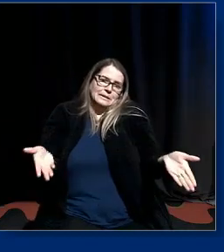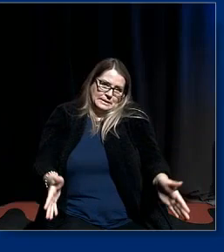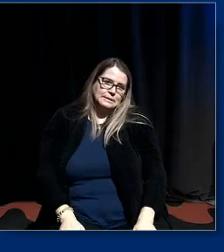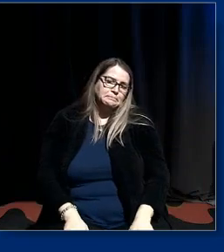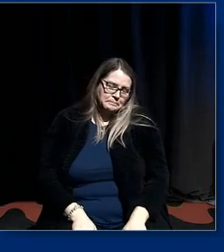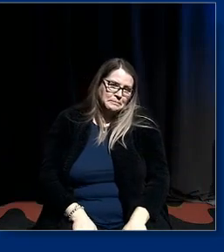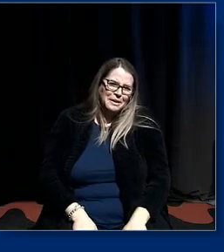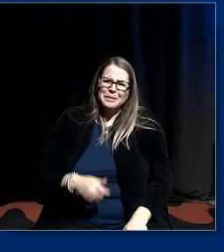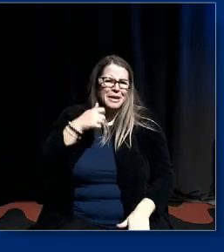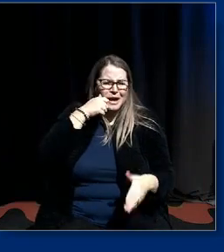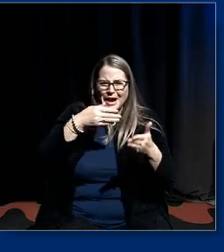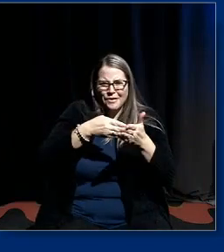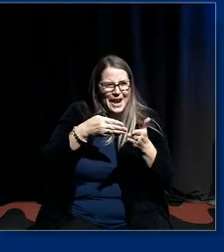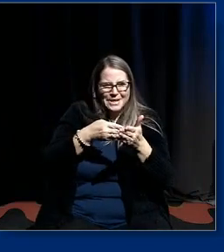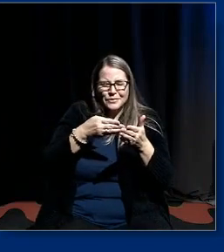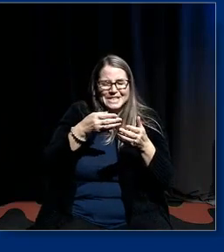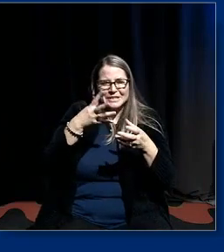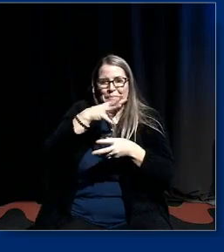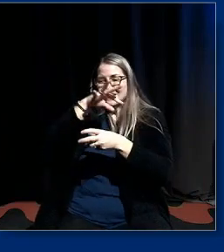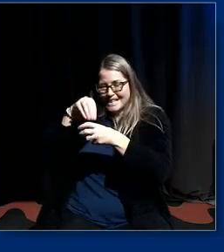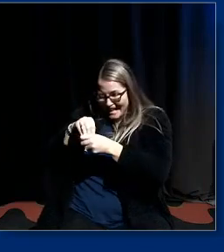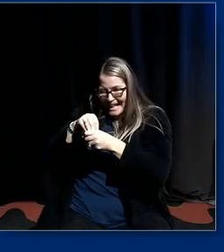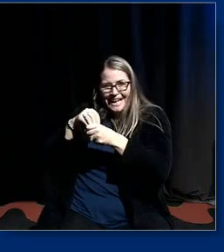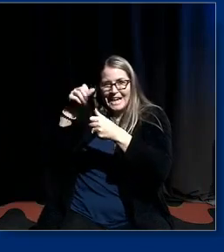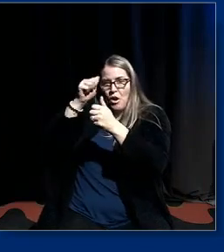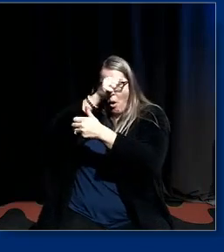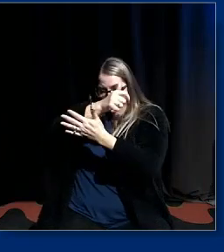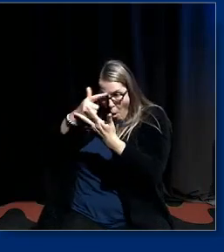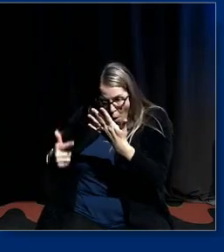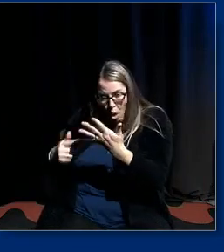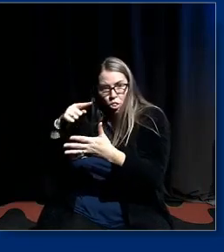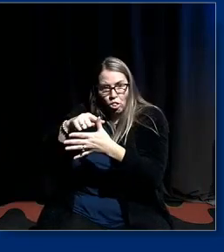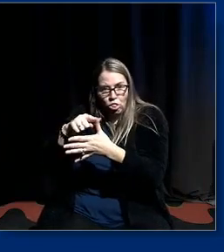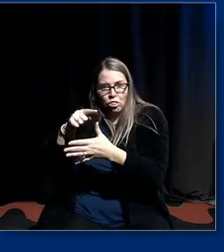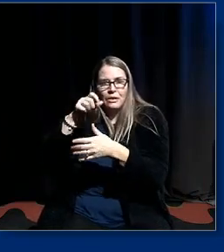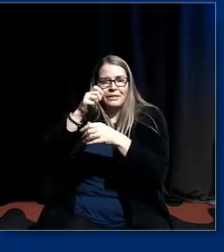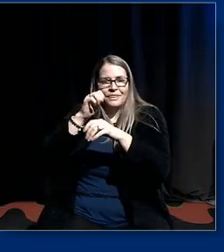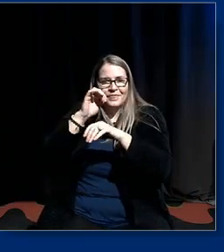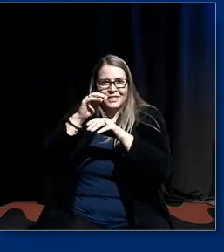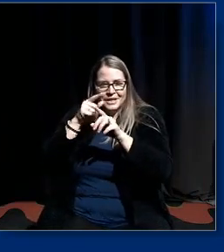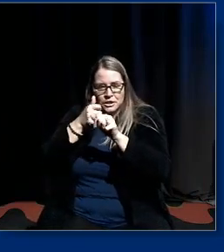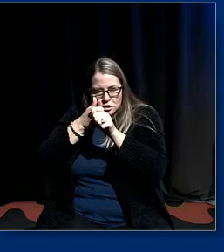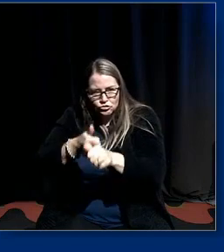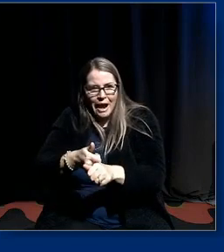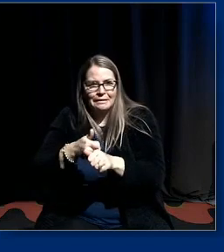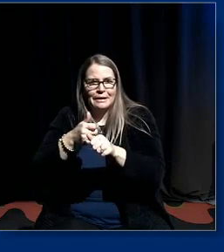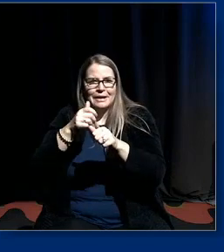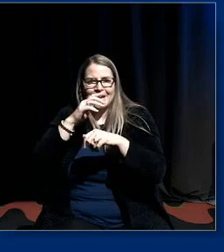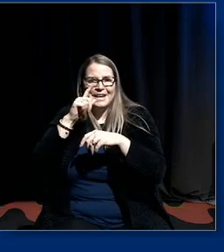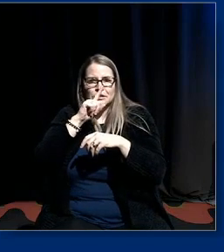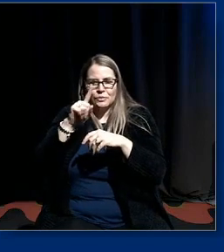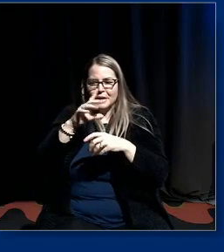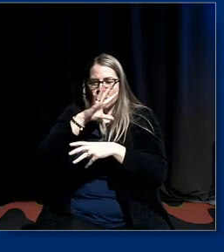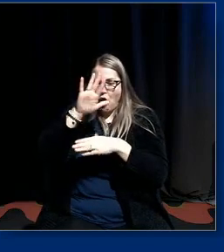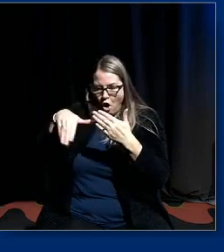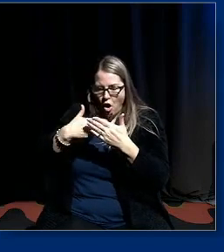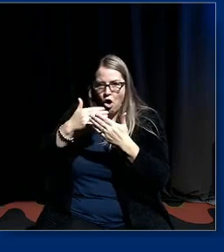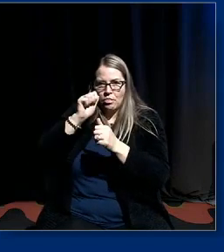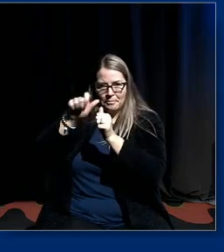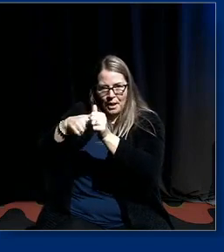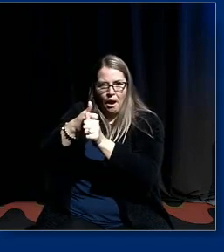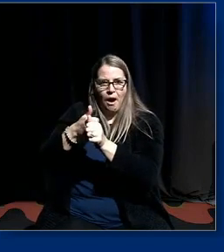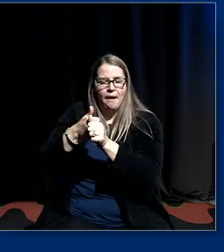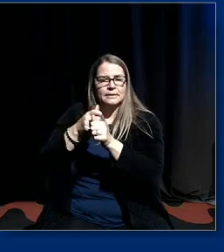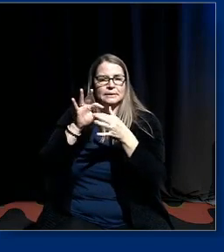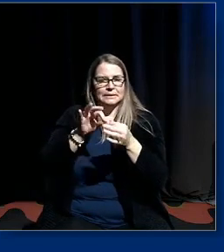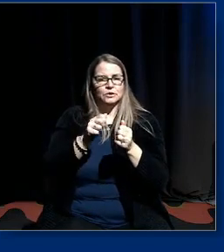the racism is operating through uh streaming setting tracking it's hugely racialized but but a